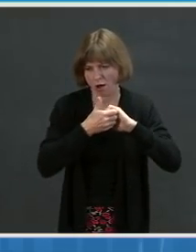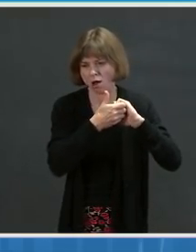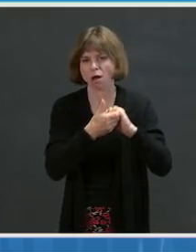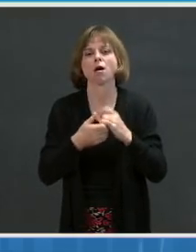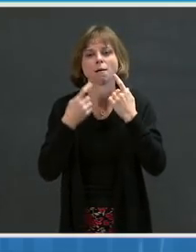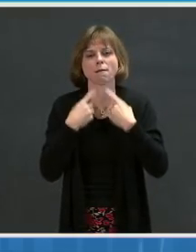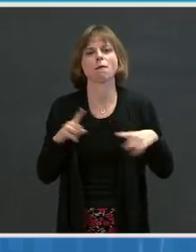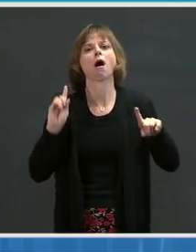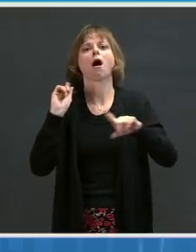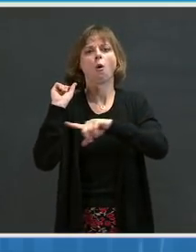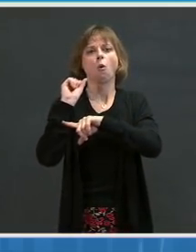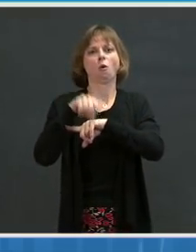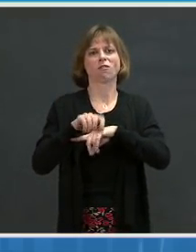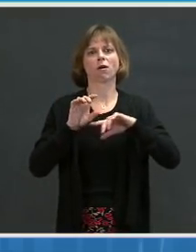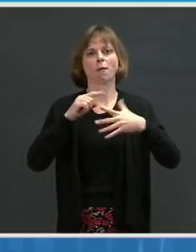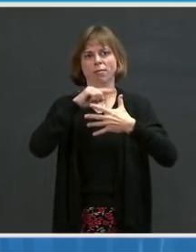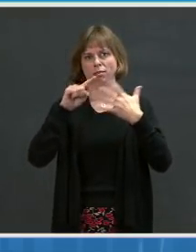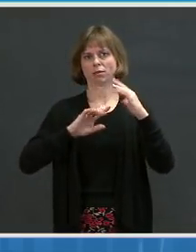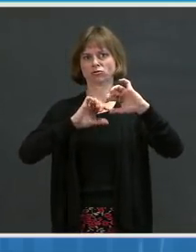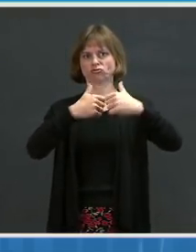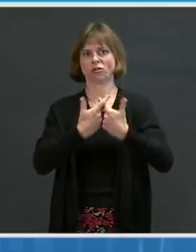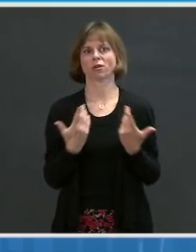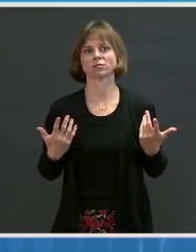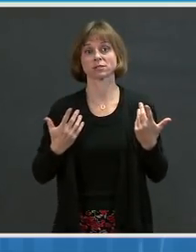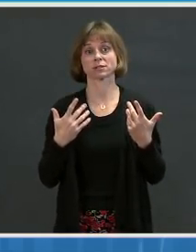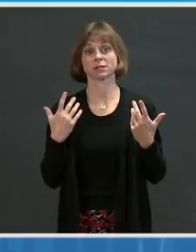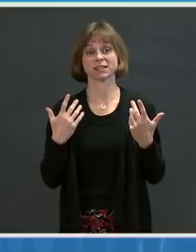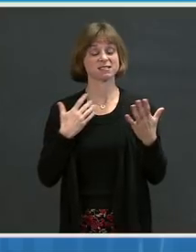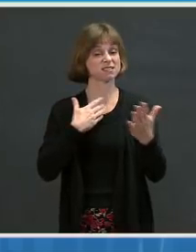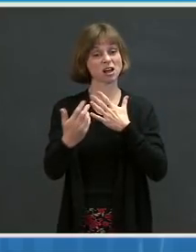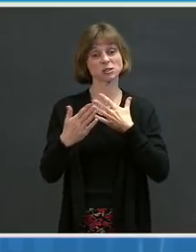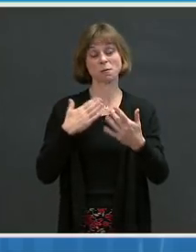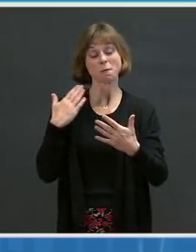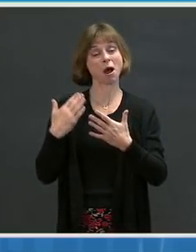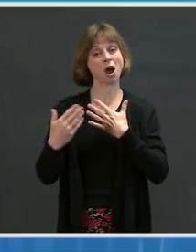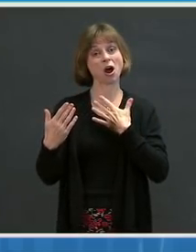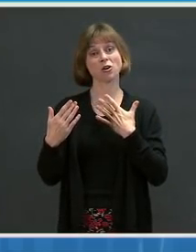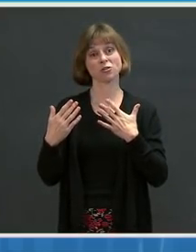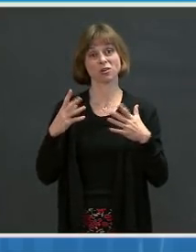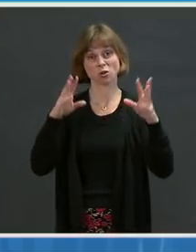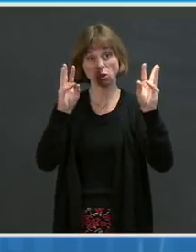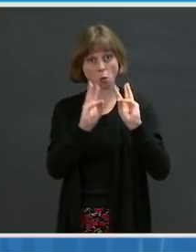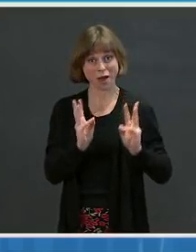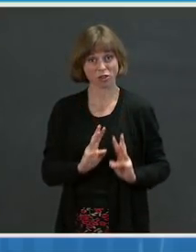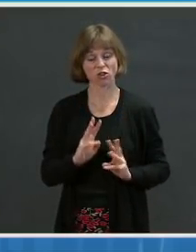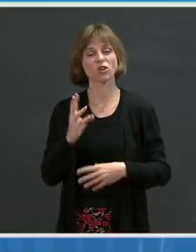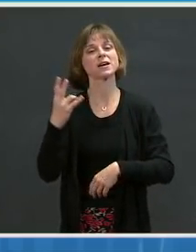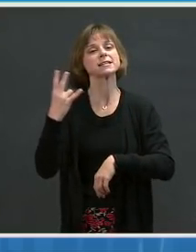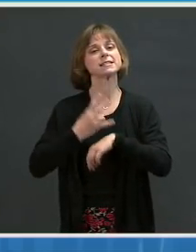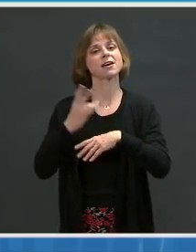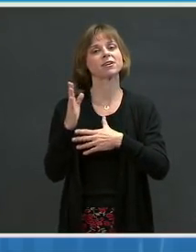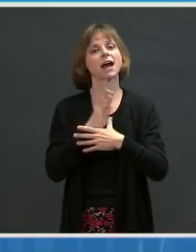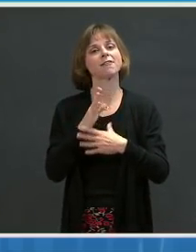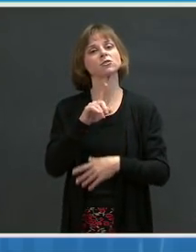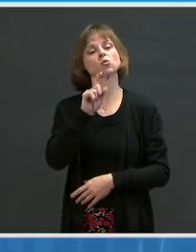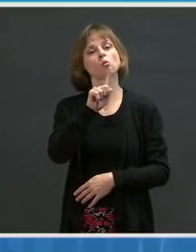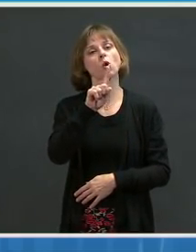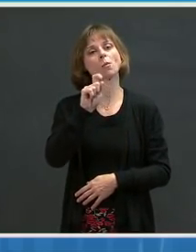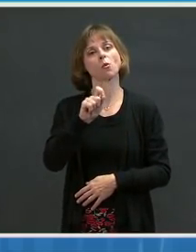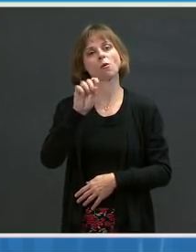-related delays, our seven-day average daily doses administered is at 1.4 million.